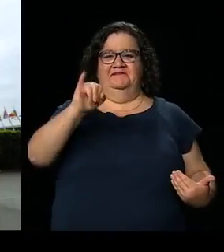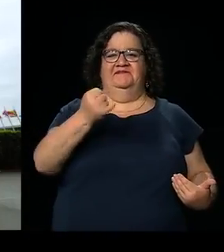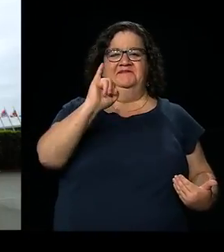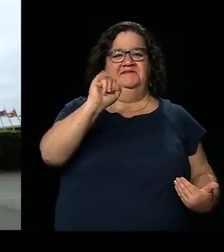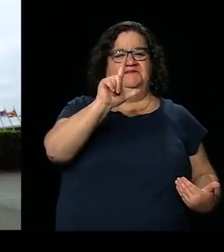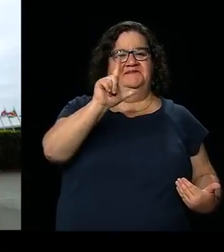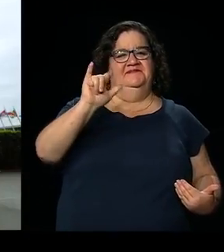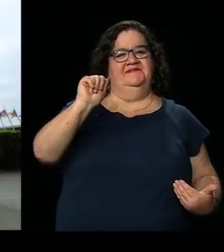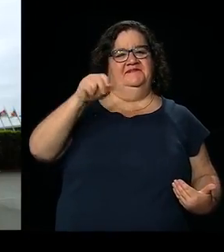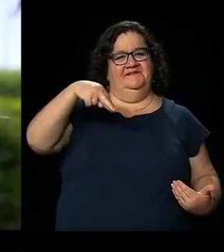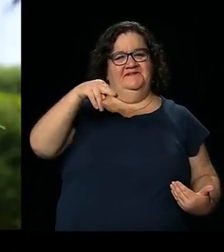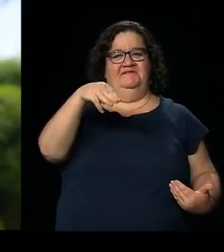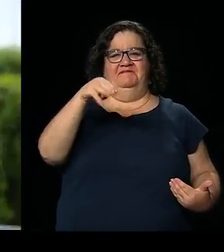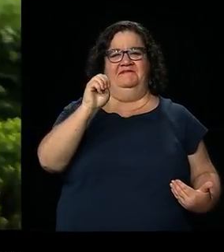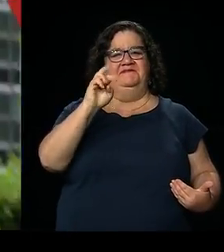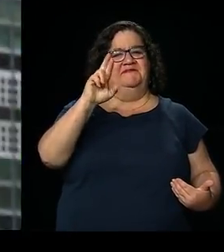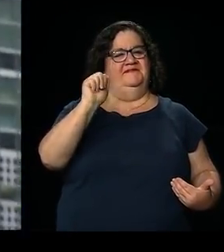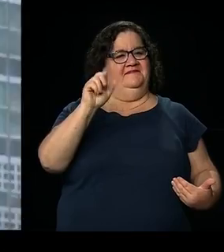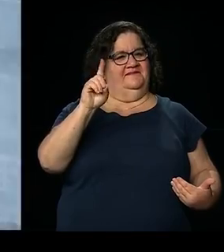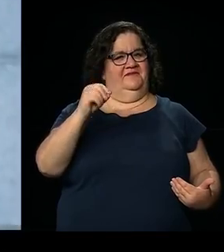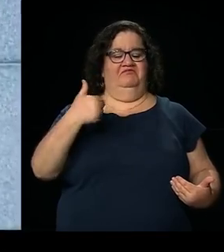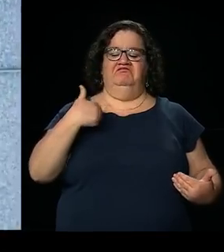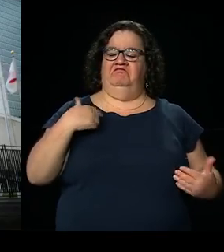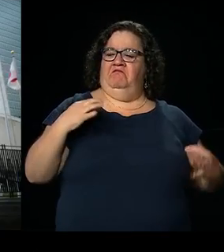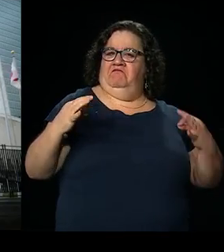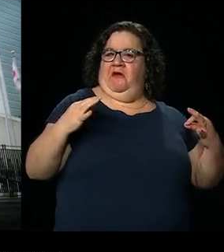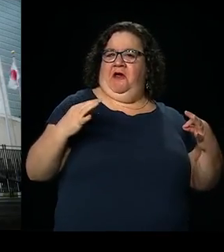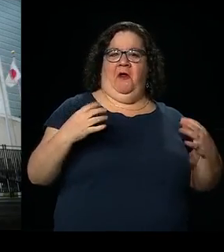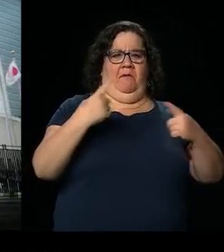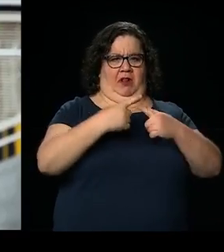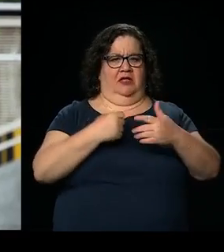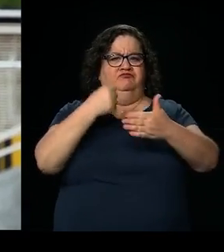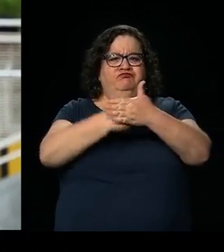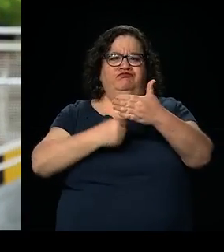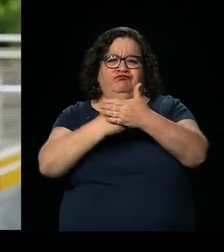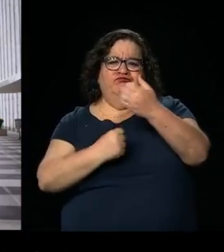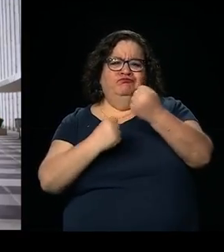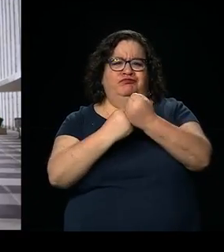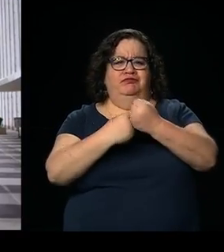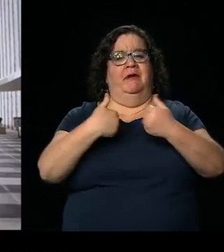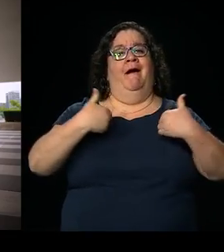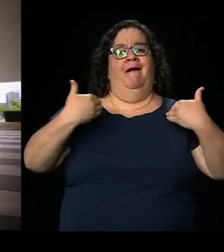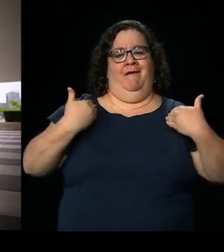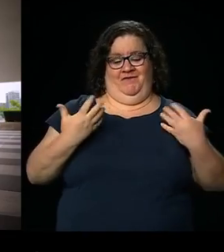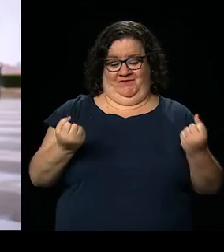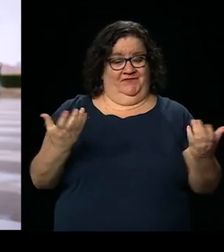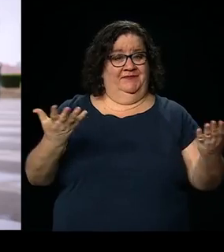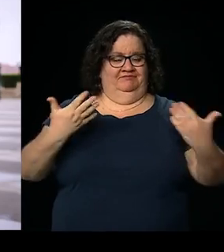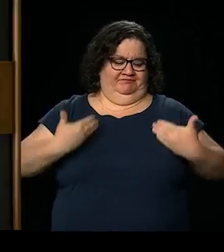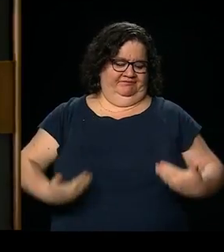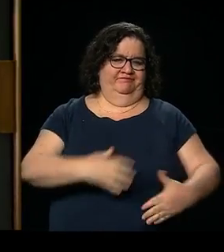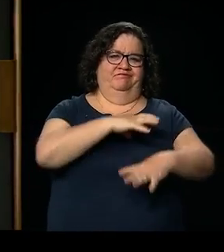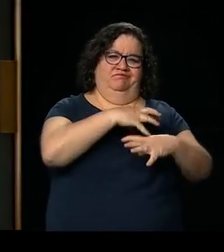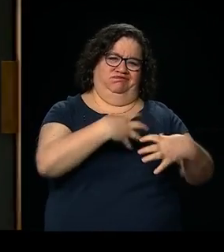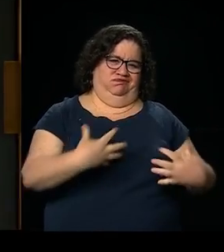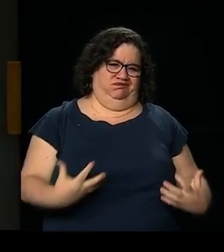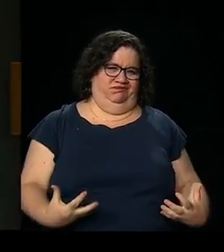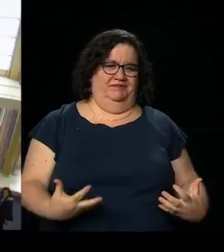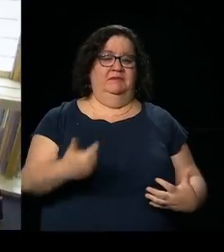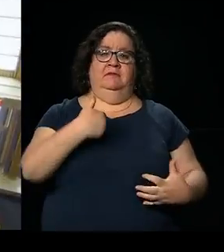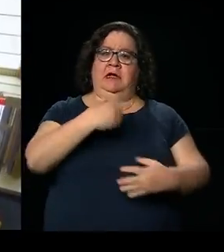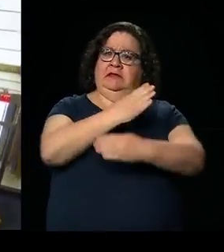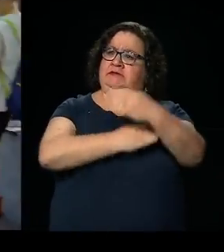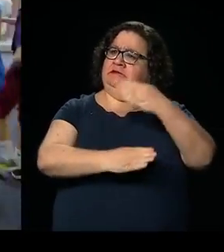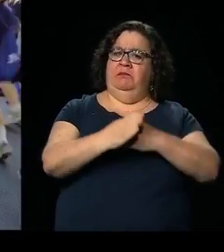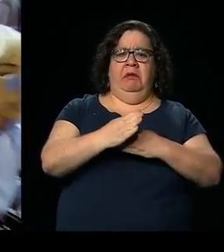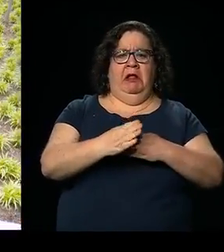My name is Jillian Mercado. I am a model and an activist, and I also have muscular dystrophy. Having